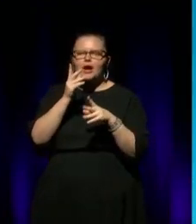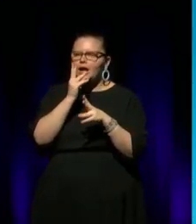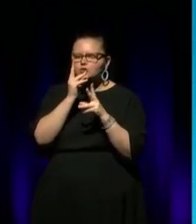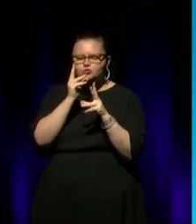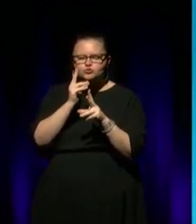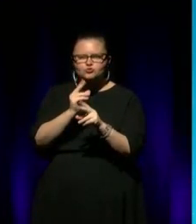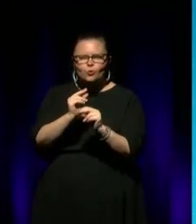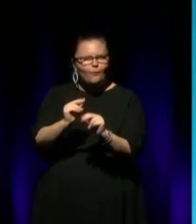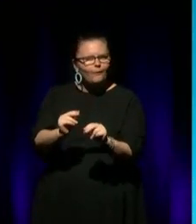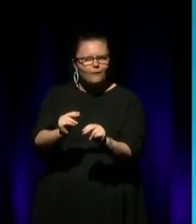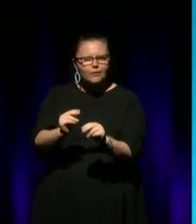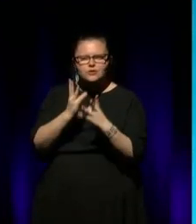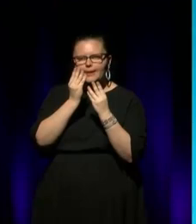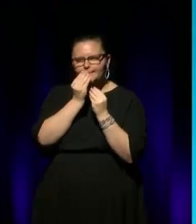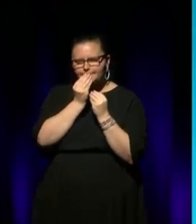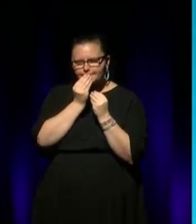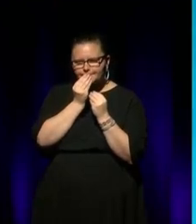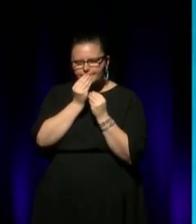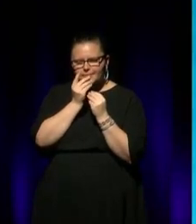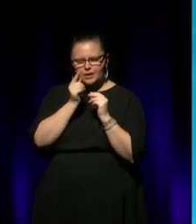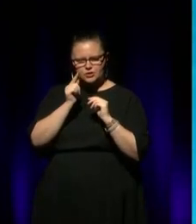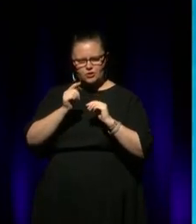So, there was a practice in the way